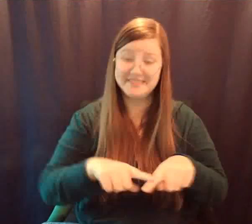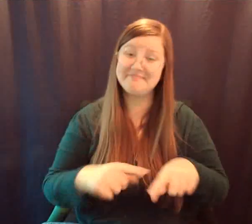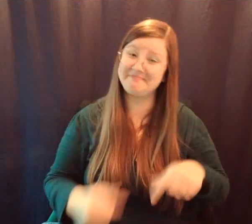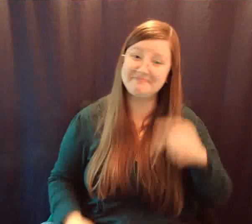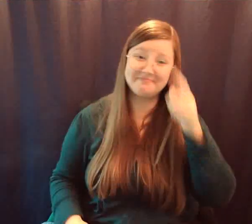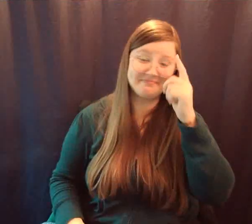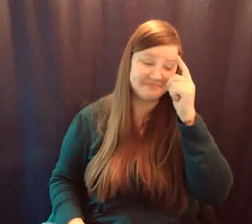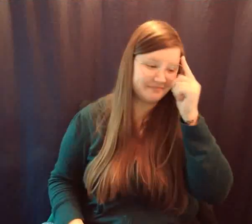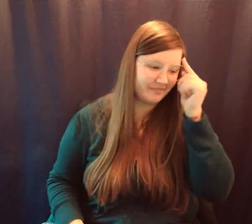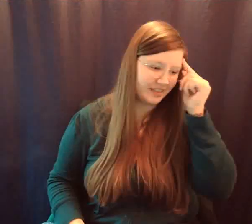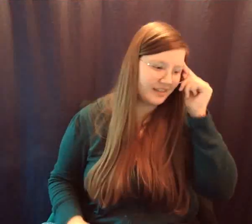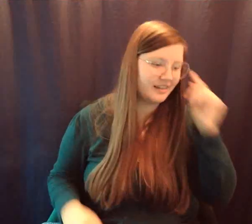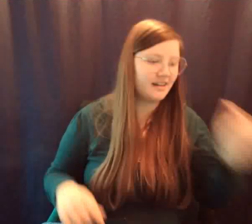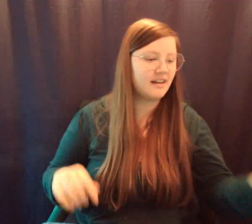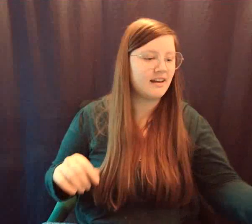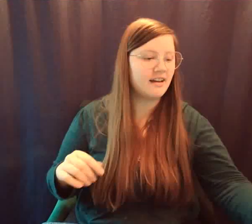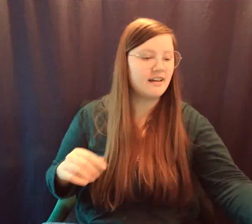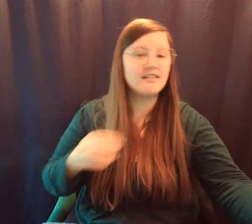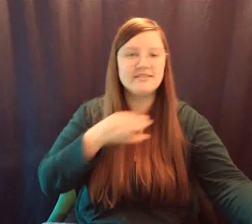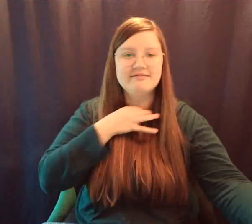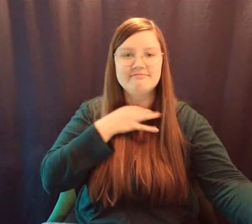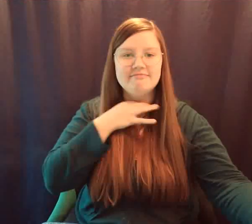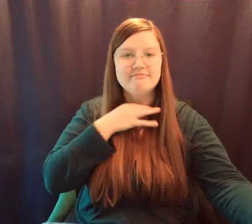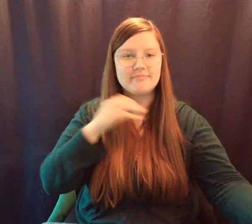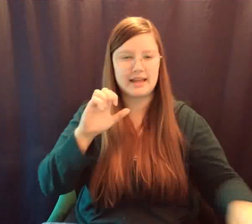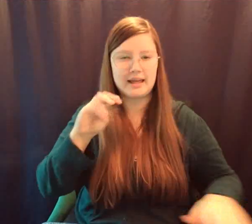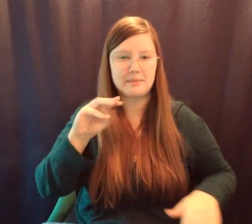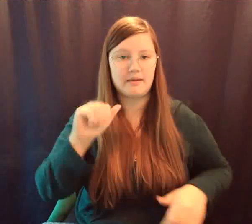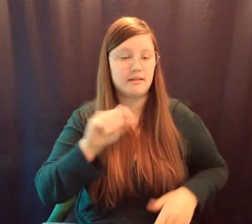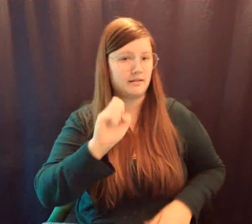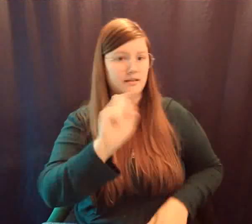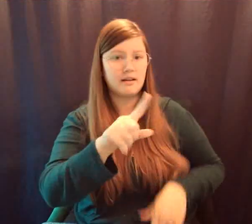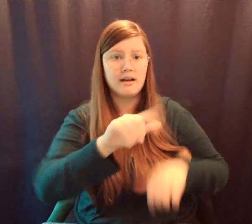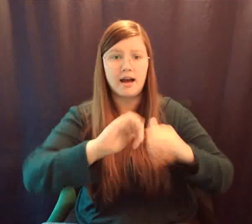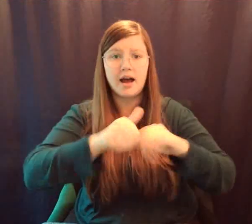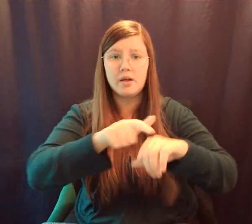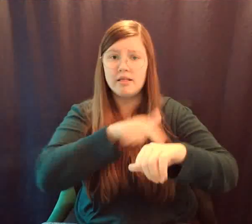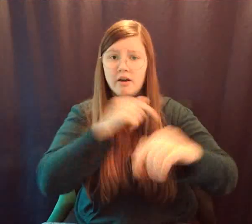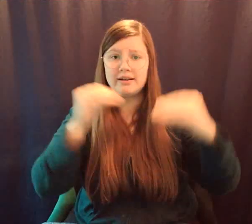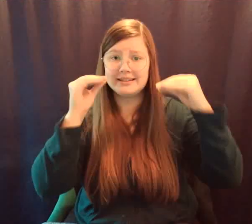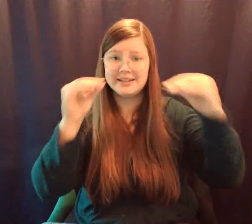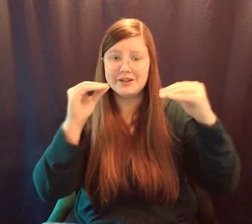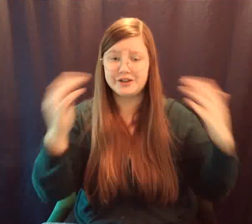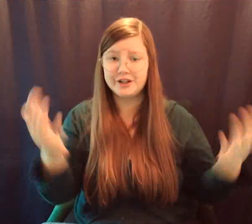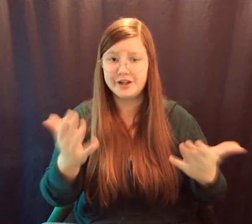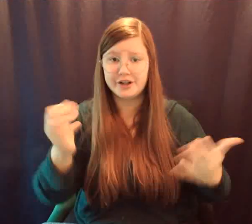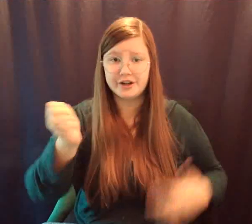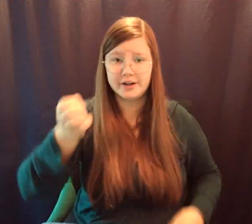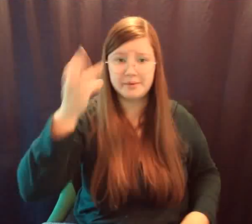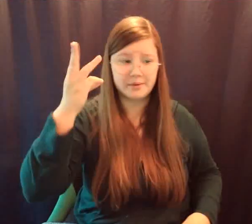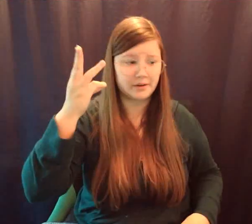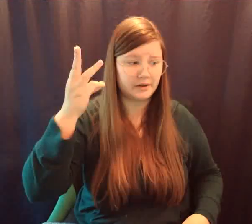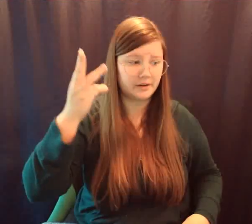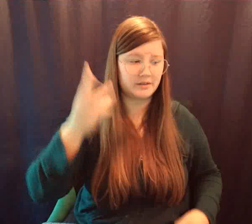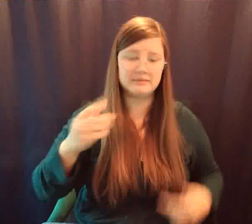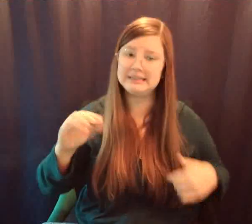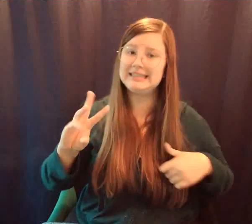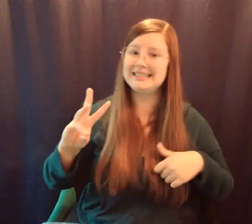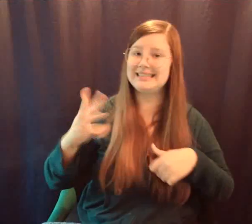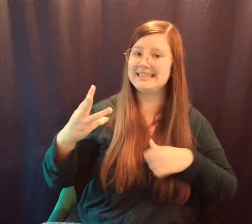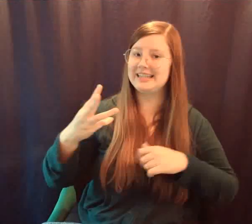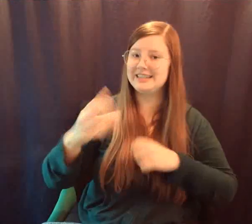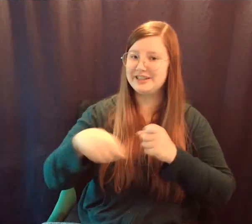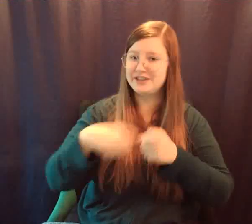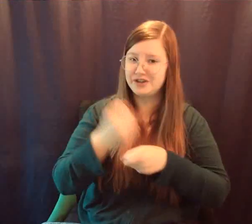All right. So how long have you been teaching here at Edmonds Woodway High School? This is my sixth year at Edmonds